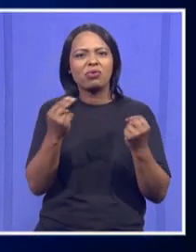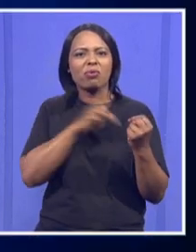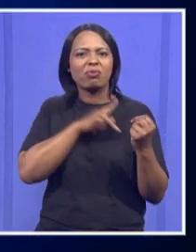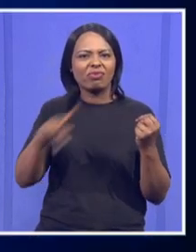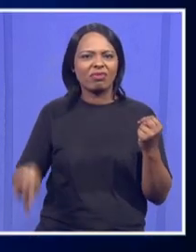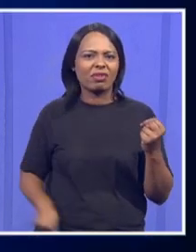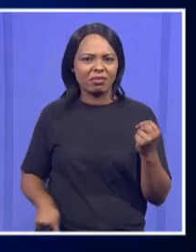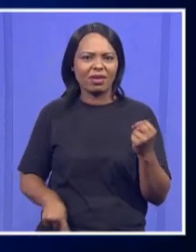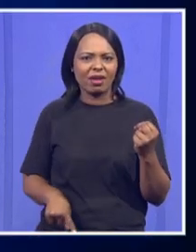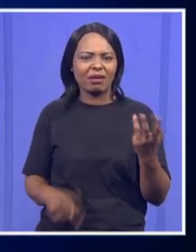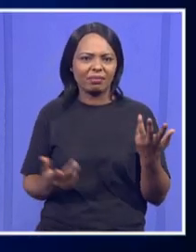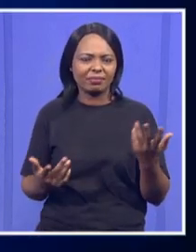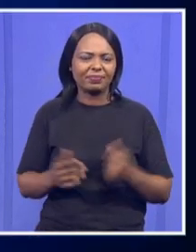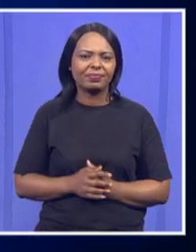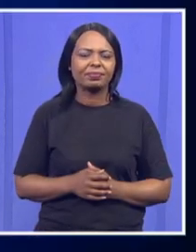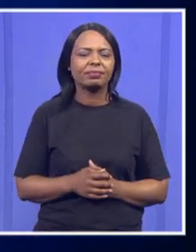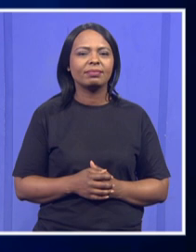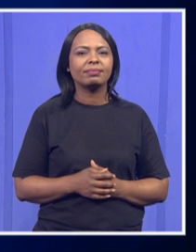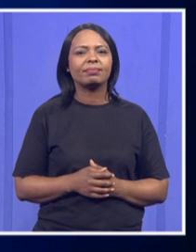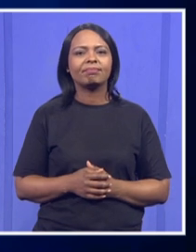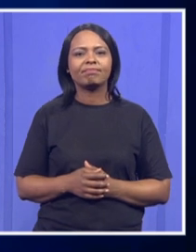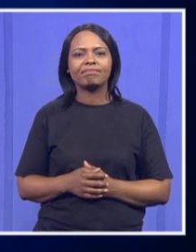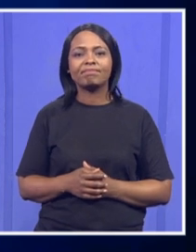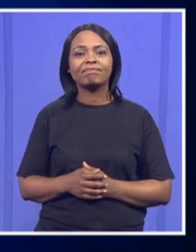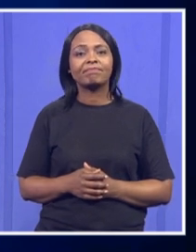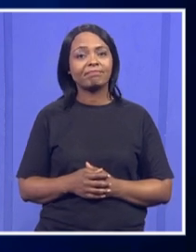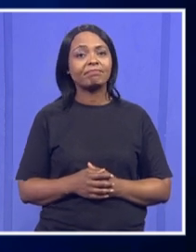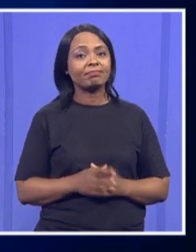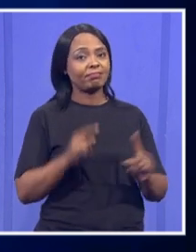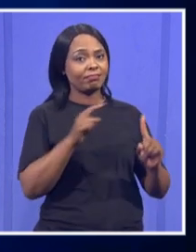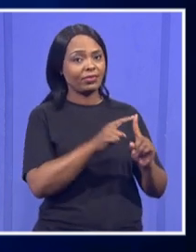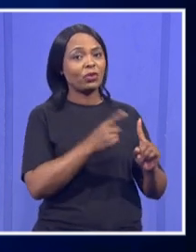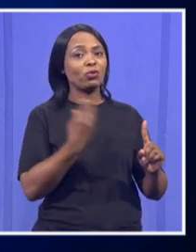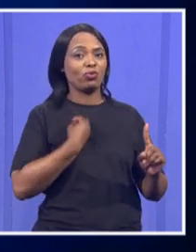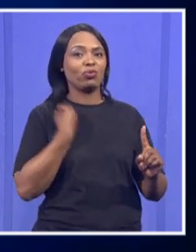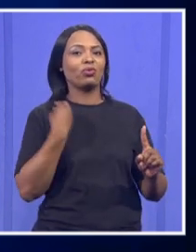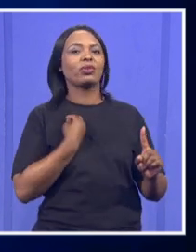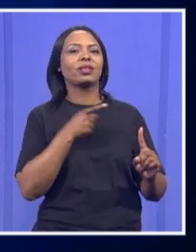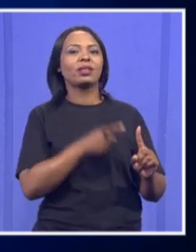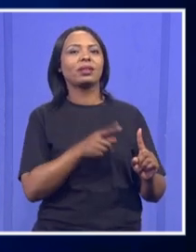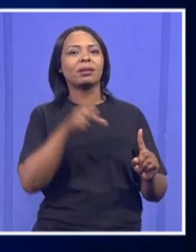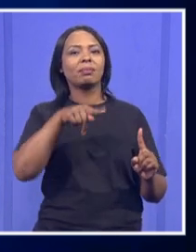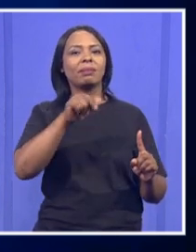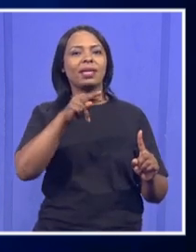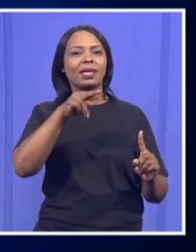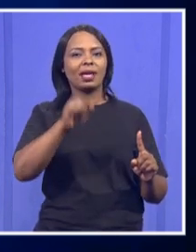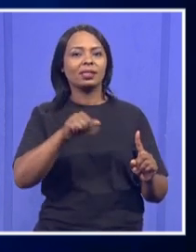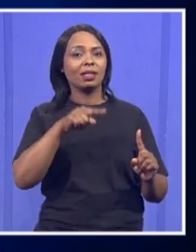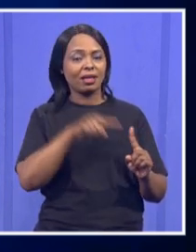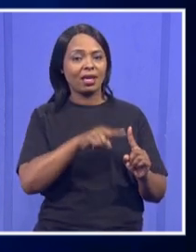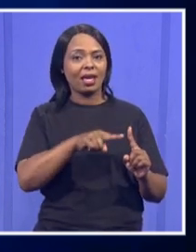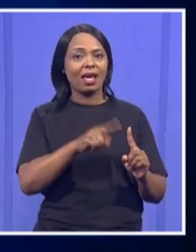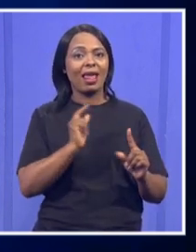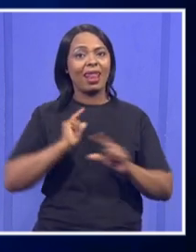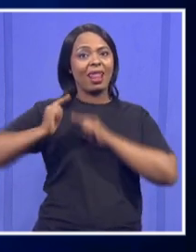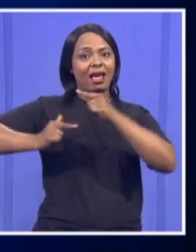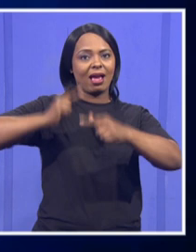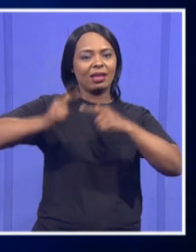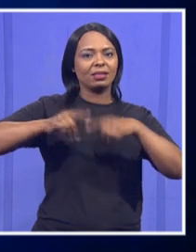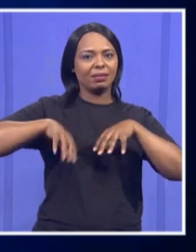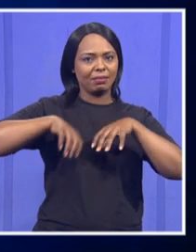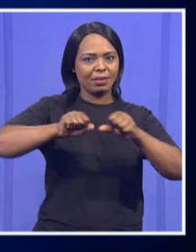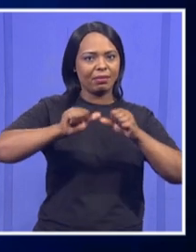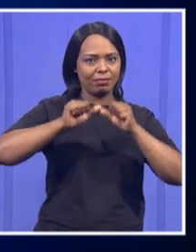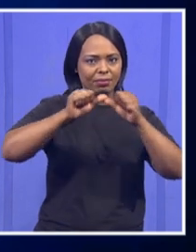Well, the message is that young men, you have a lot to work, carry on the legacy. Because remember, Motsecha was also the